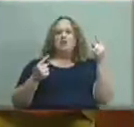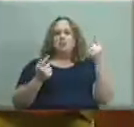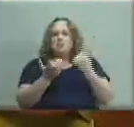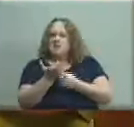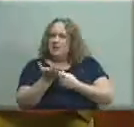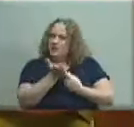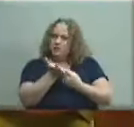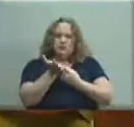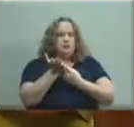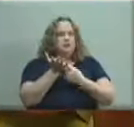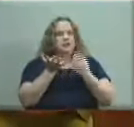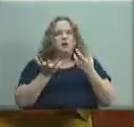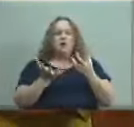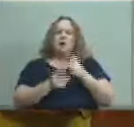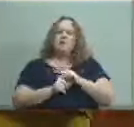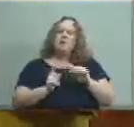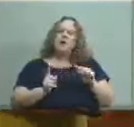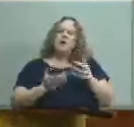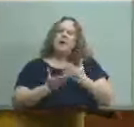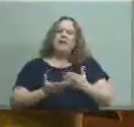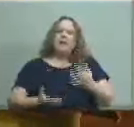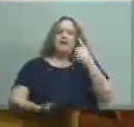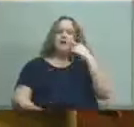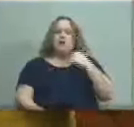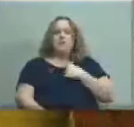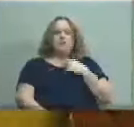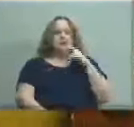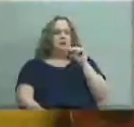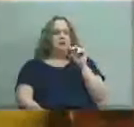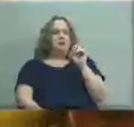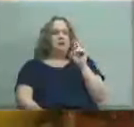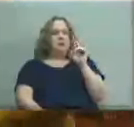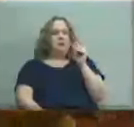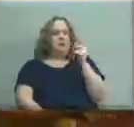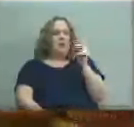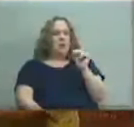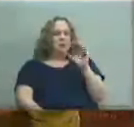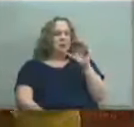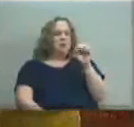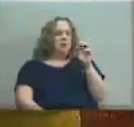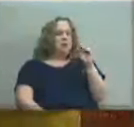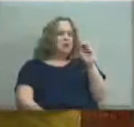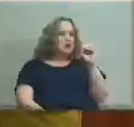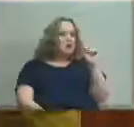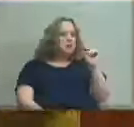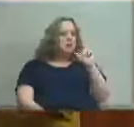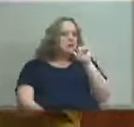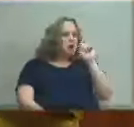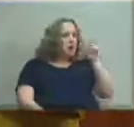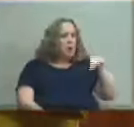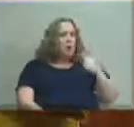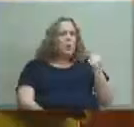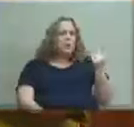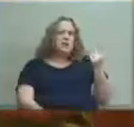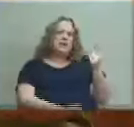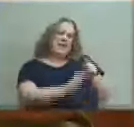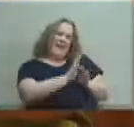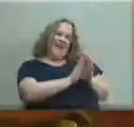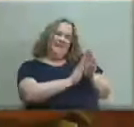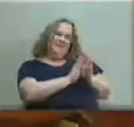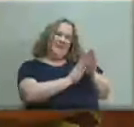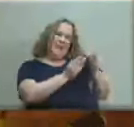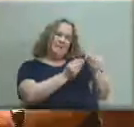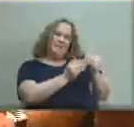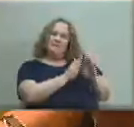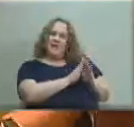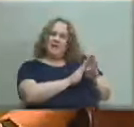is Norton Commons is not just a developer it's not just a place it's a community